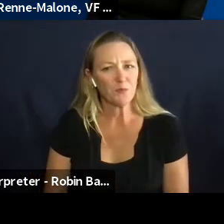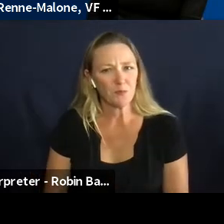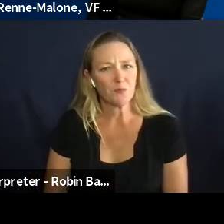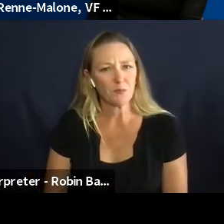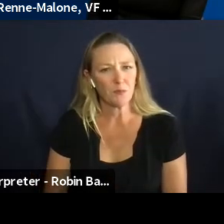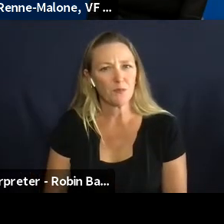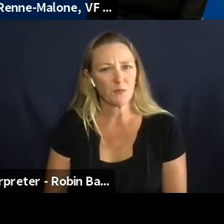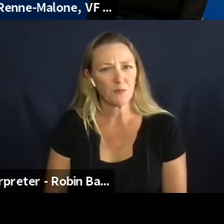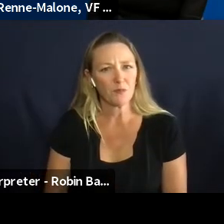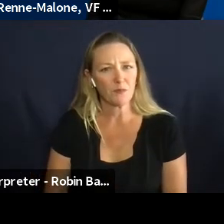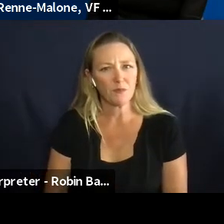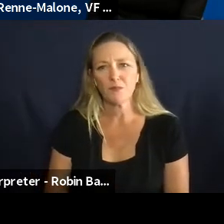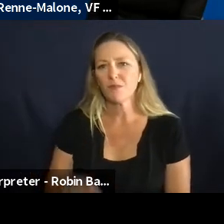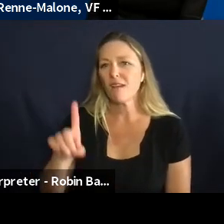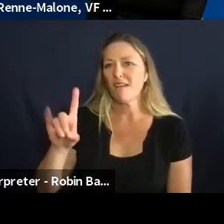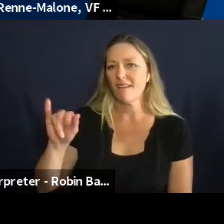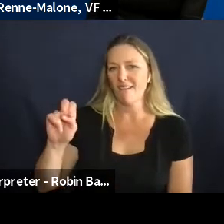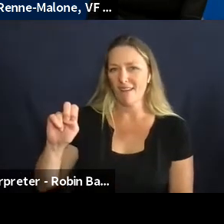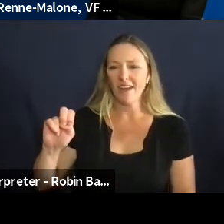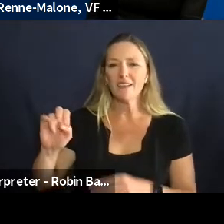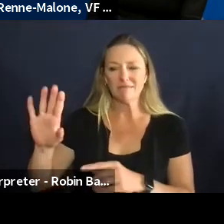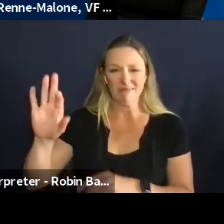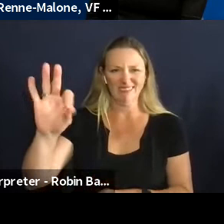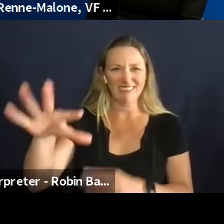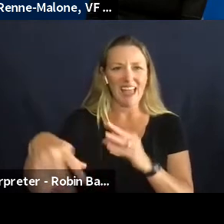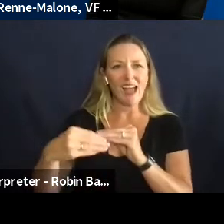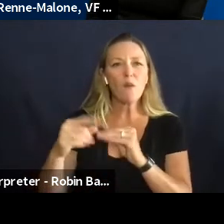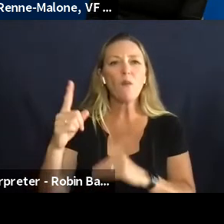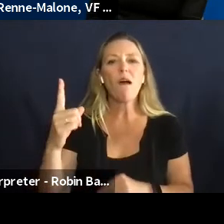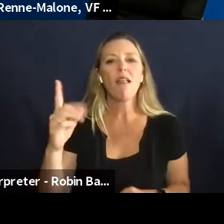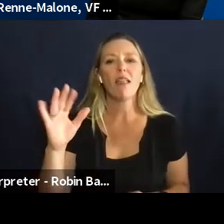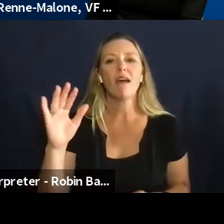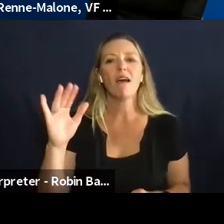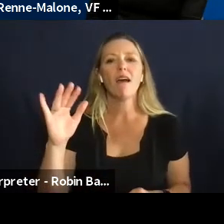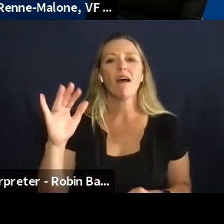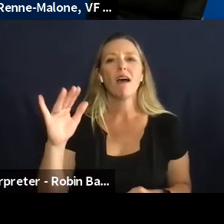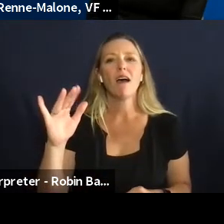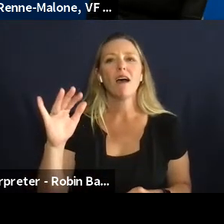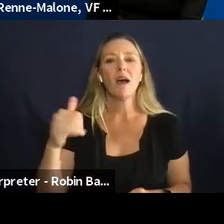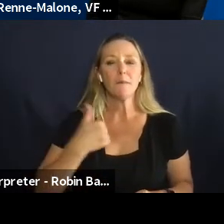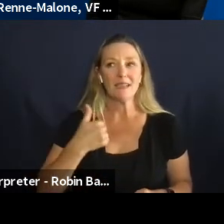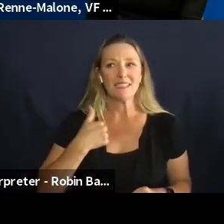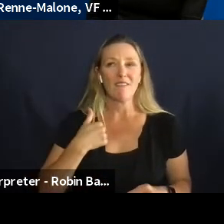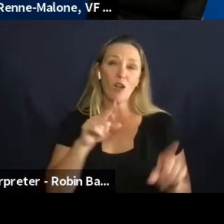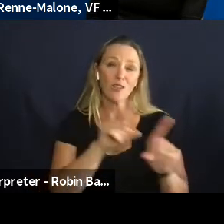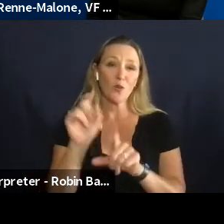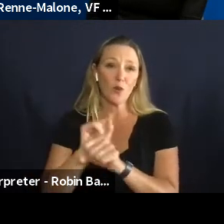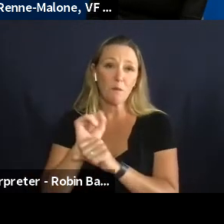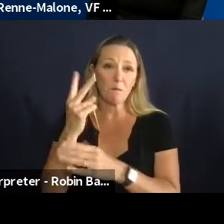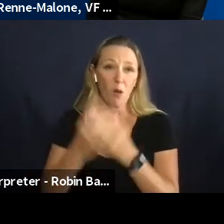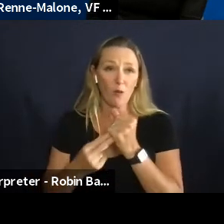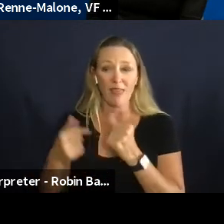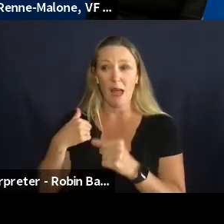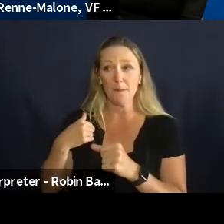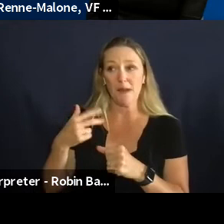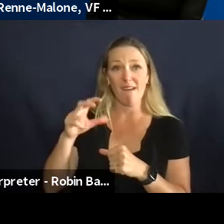and just one point that i want to add being on on both ends of the work like i said being a funder and